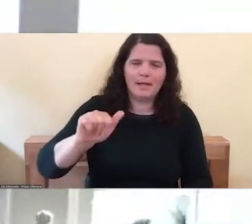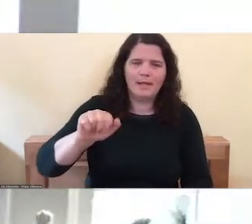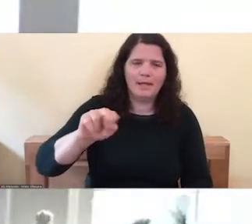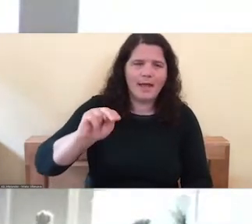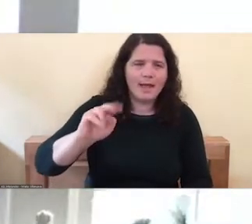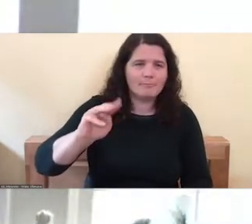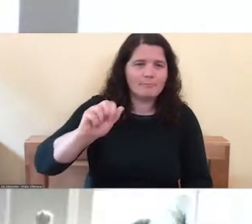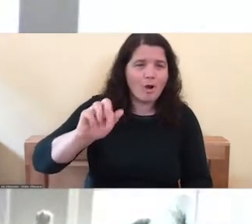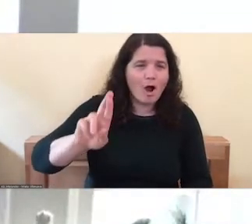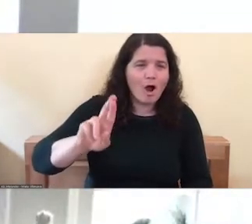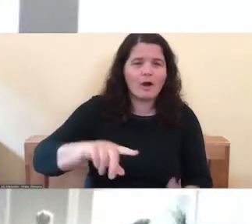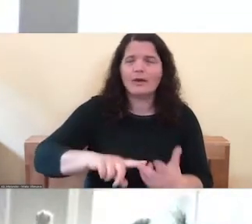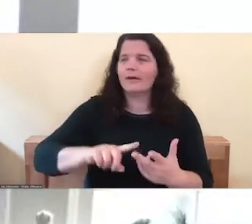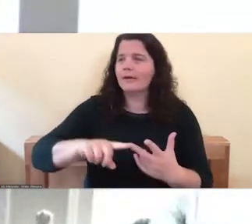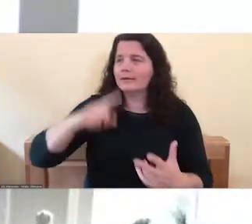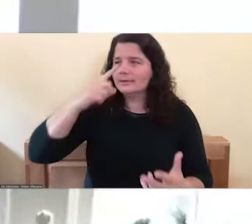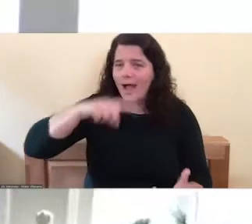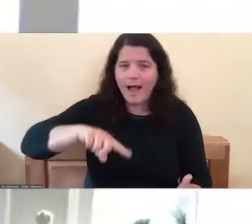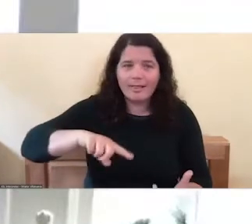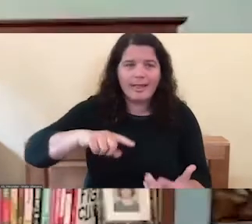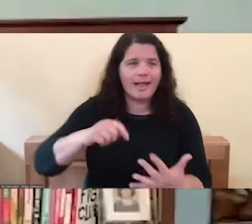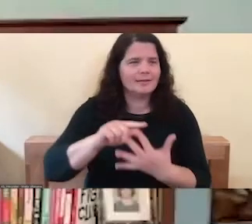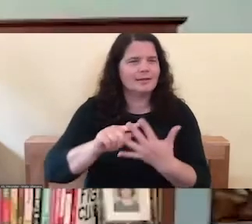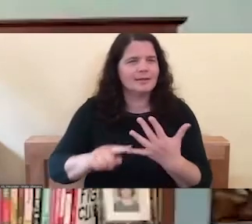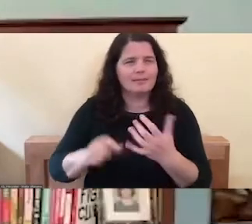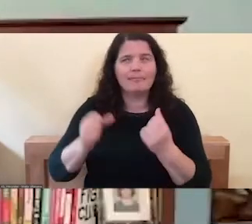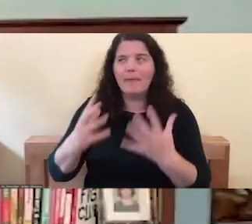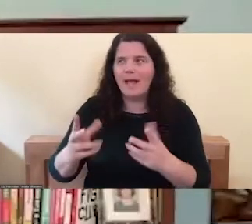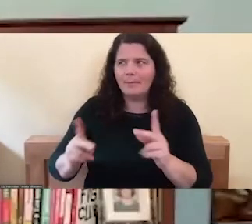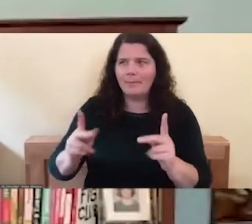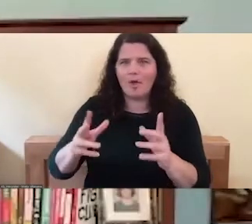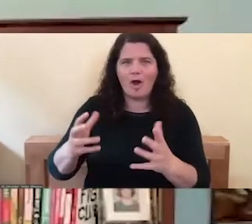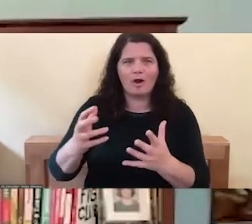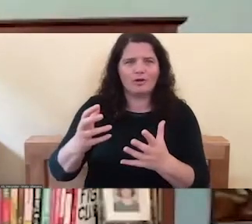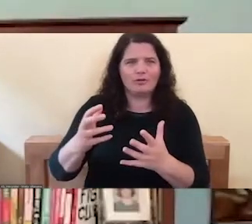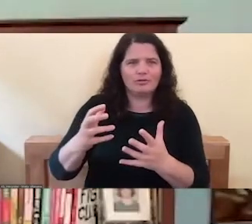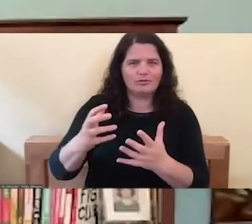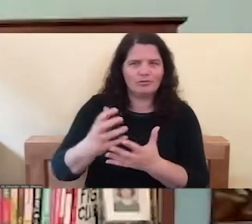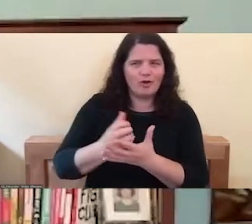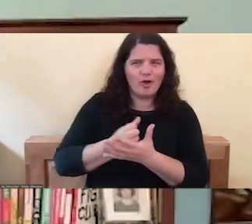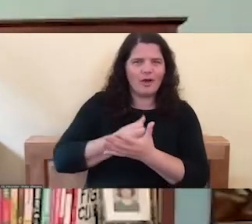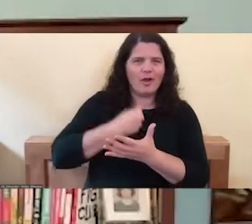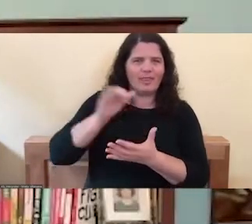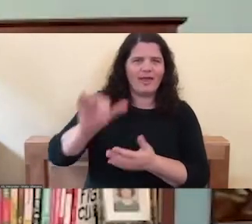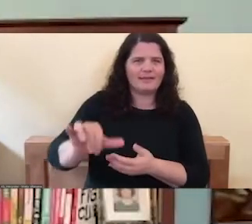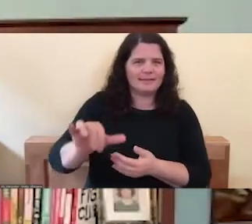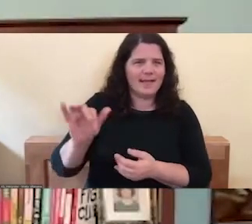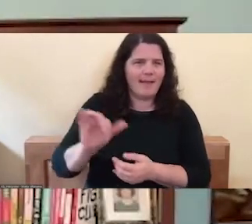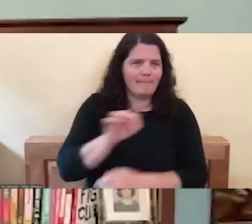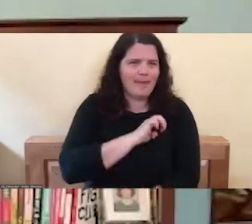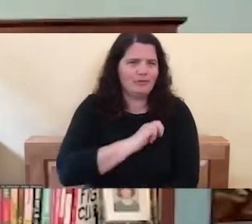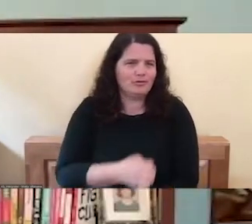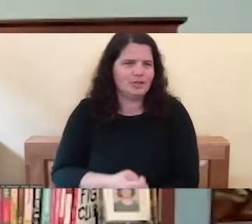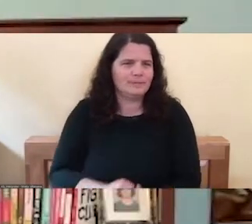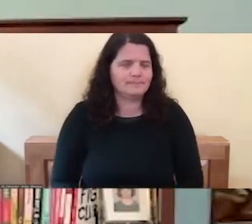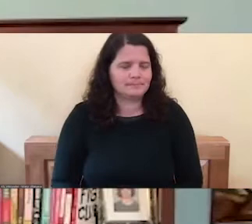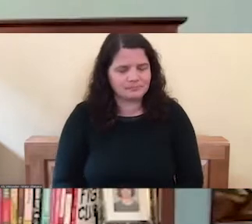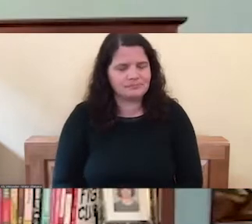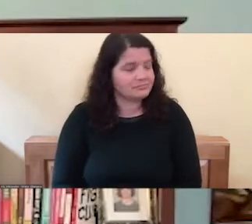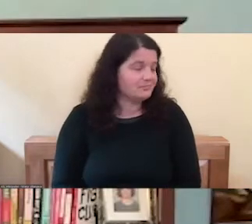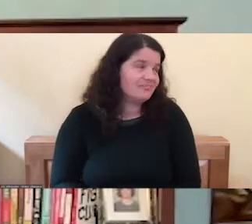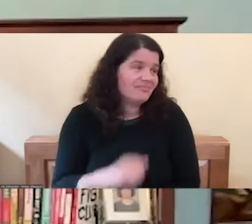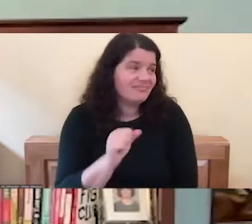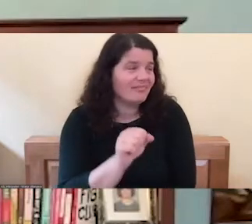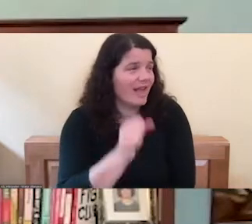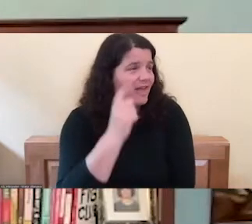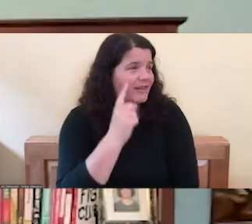people are drawing on these energies. That's right. And I think I, you know, I'd be foolish